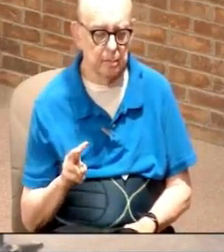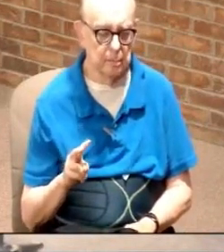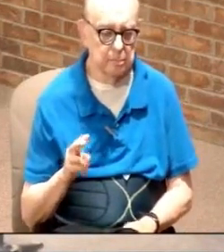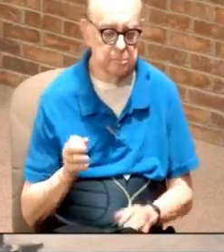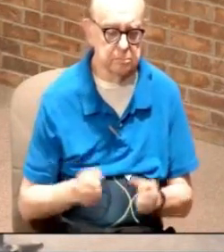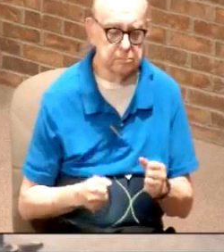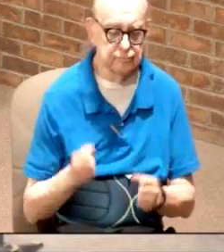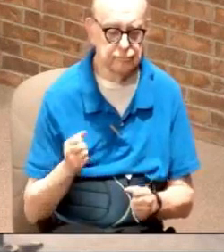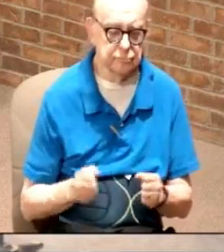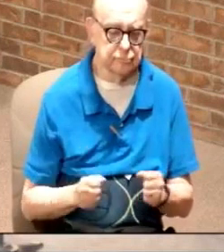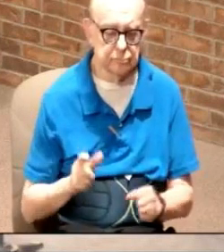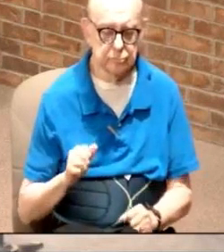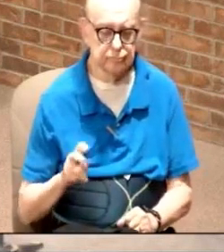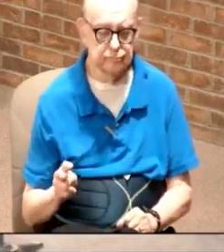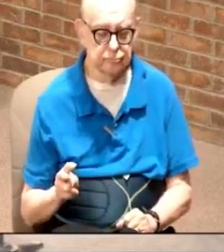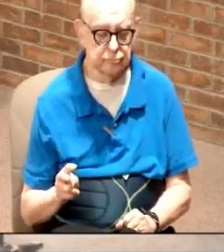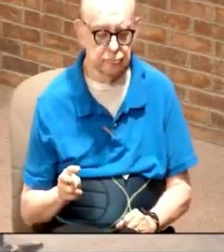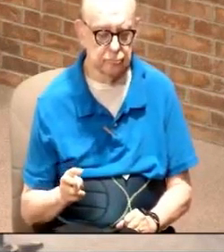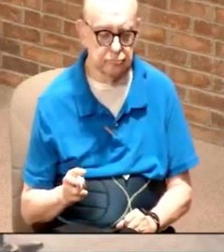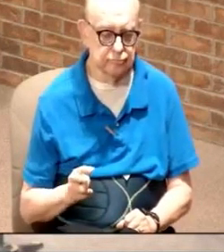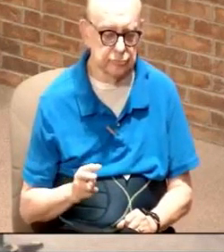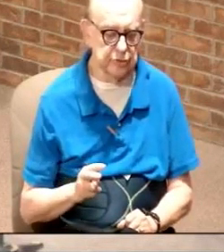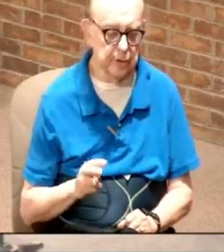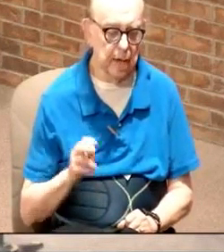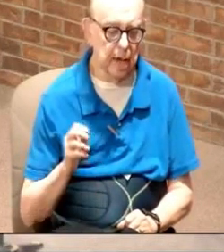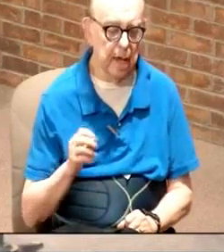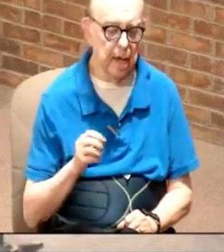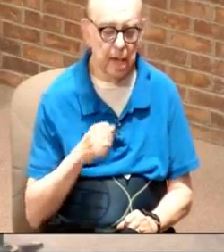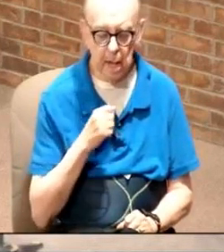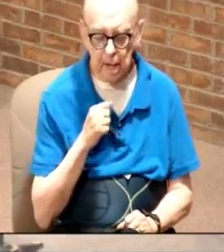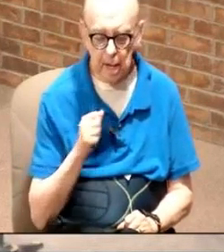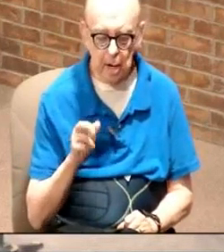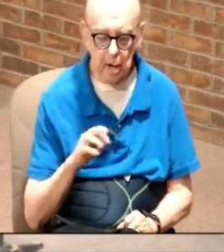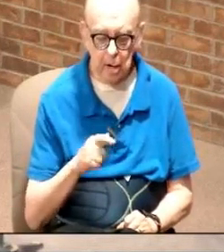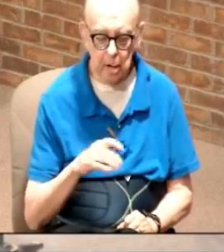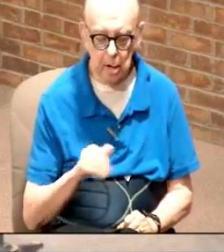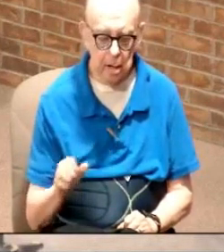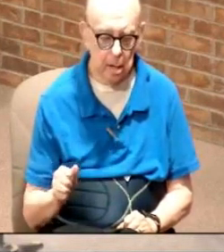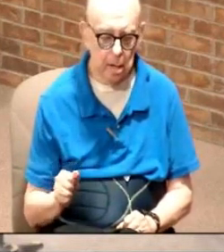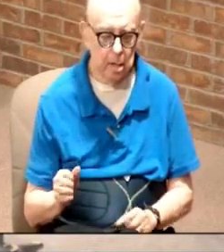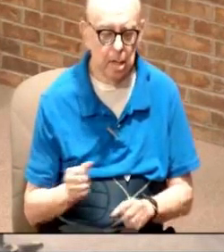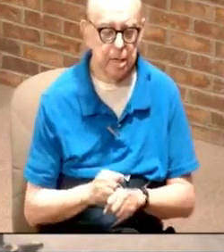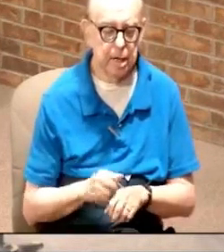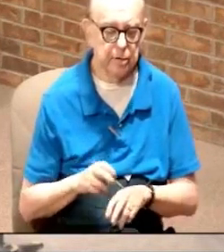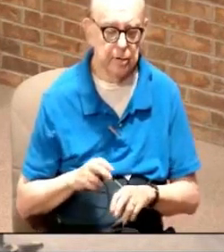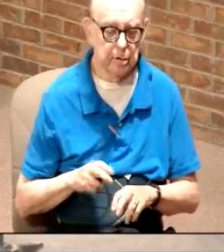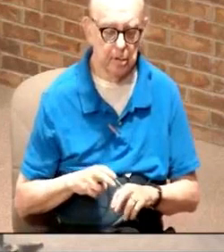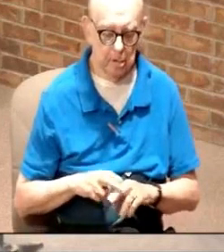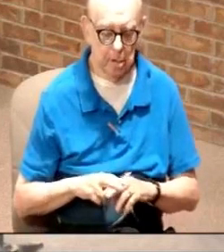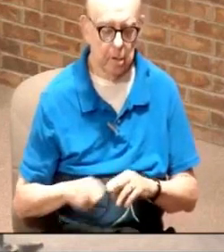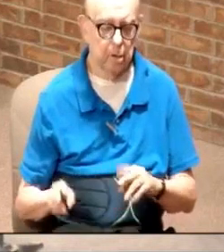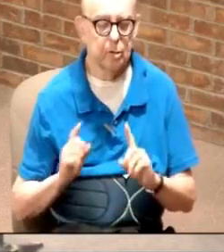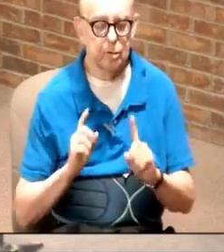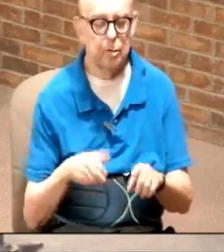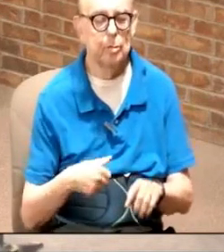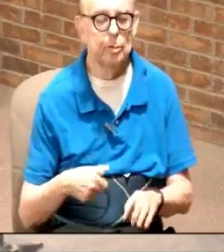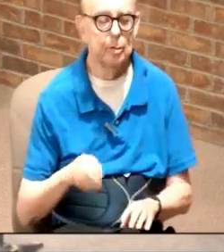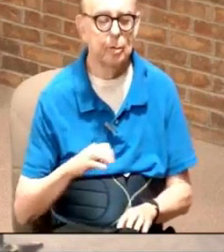driving from Las Vegas to Williams, Arizona, to basically go catch a train to go to Grand Canyon.